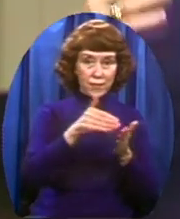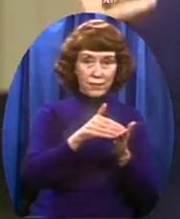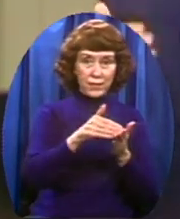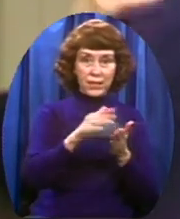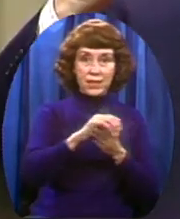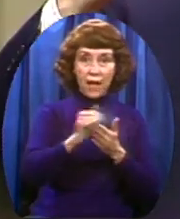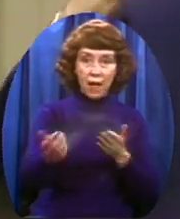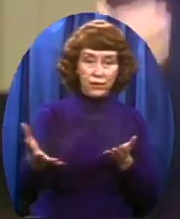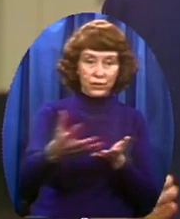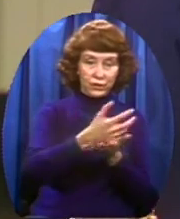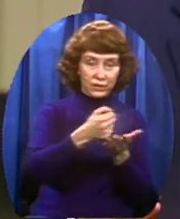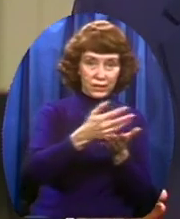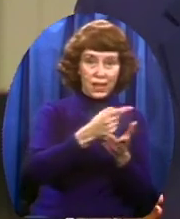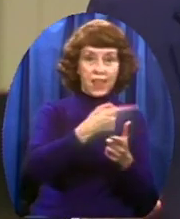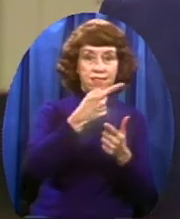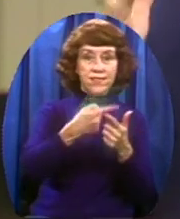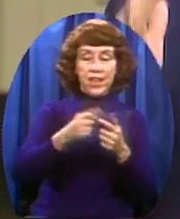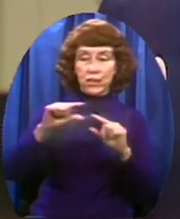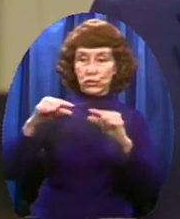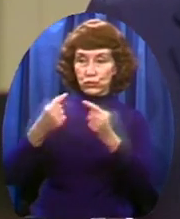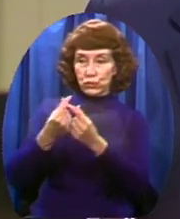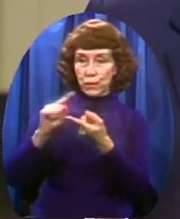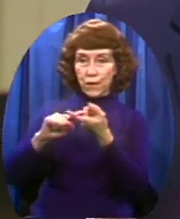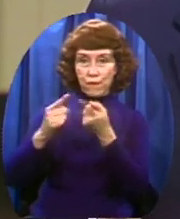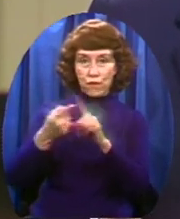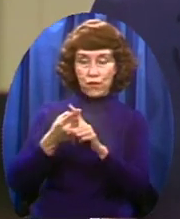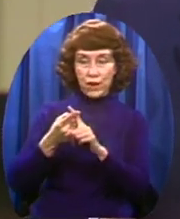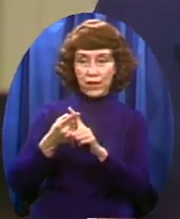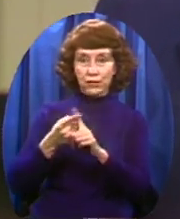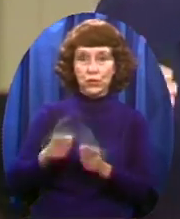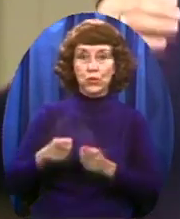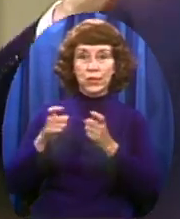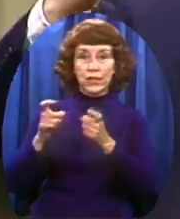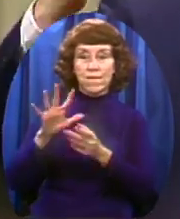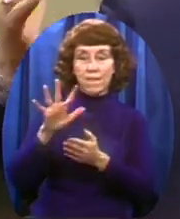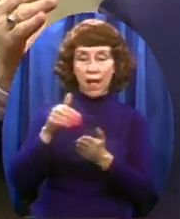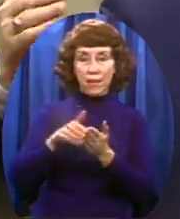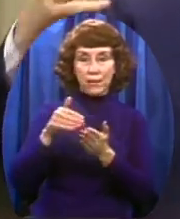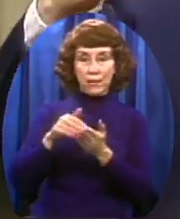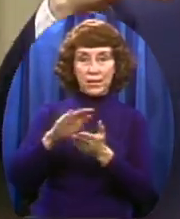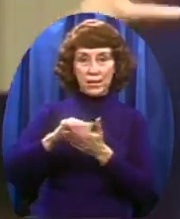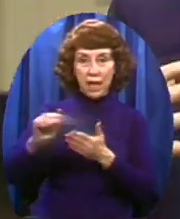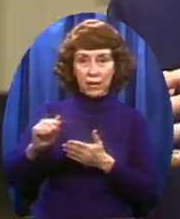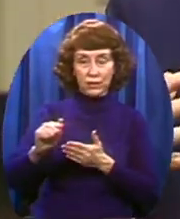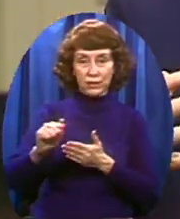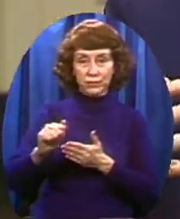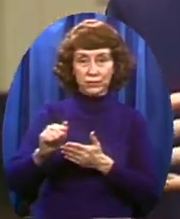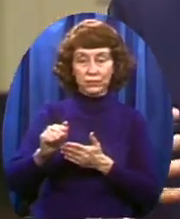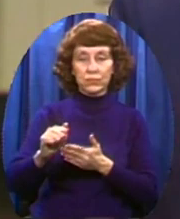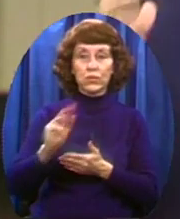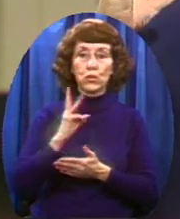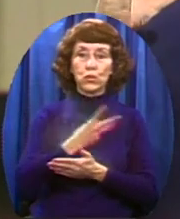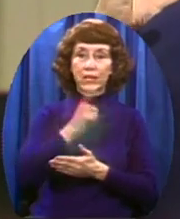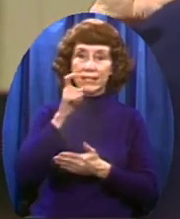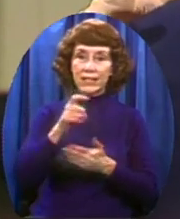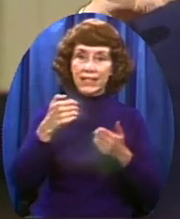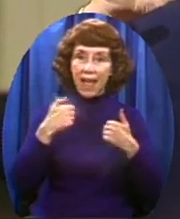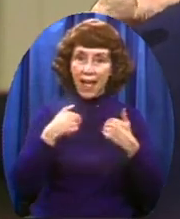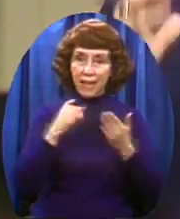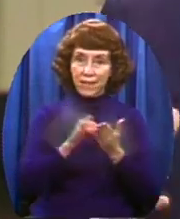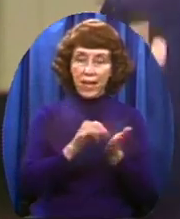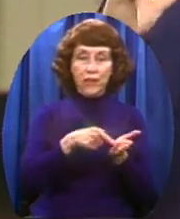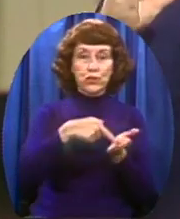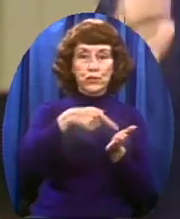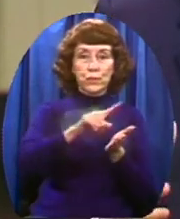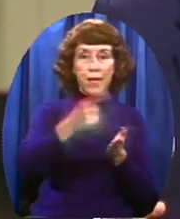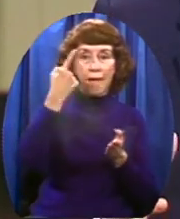pay in advance We pay in advance Whether we give it to the stations or not We have it in escrow To pay for the